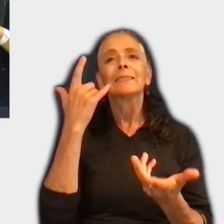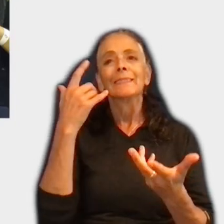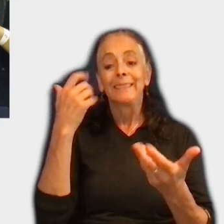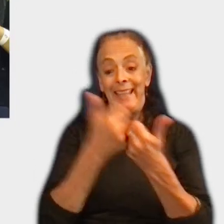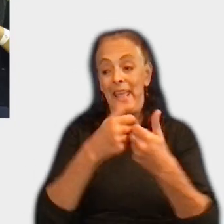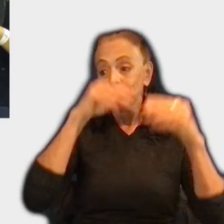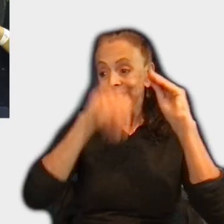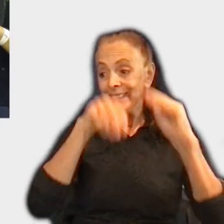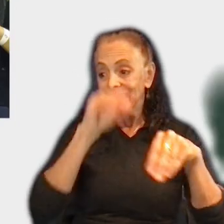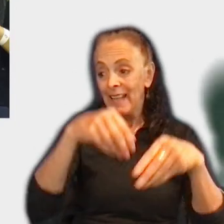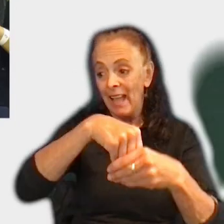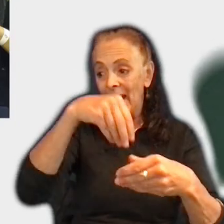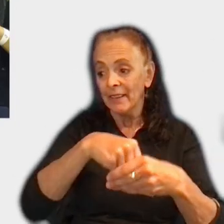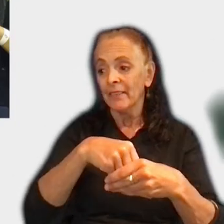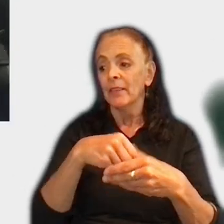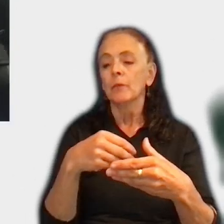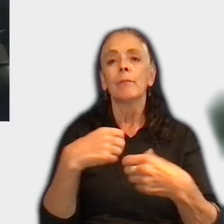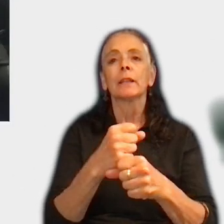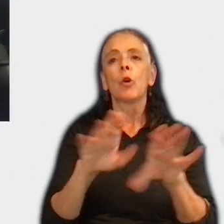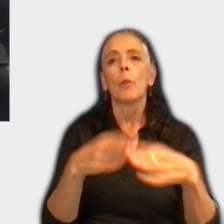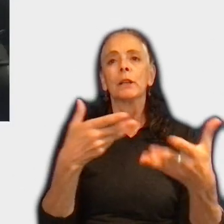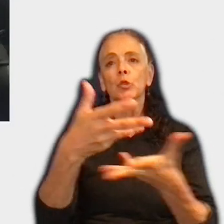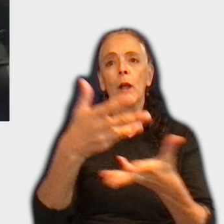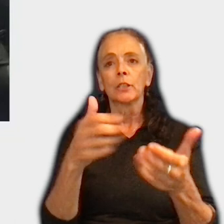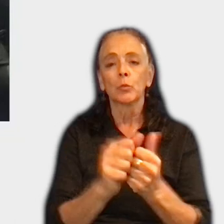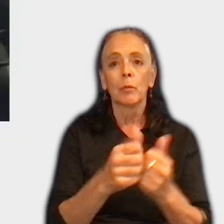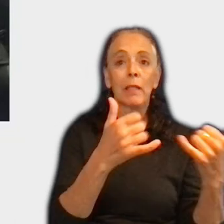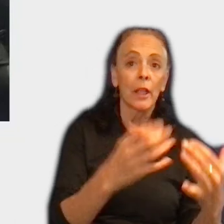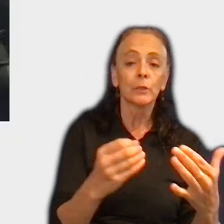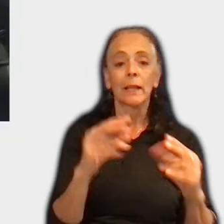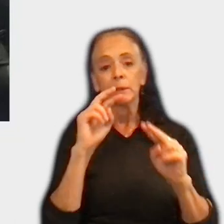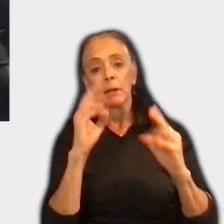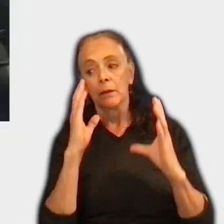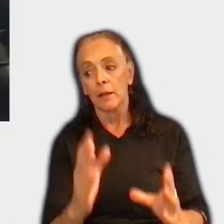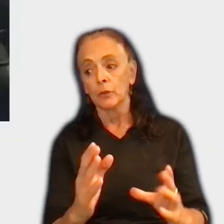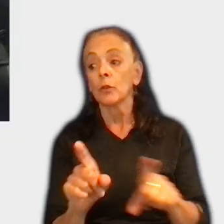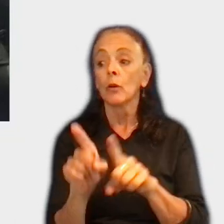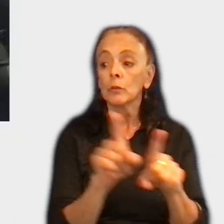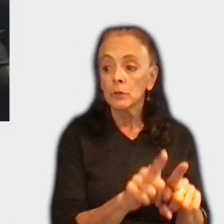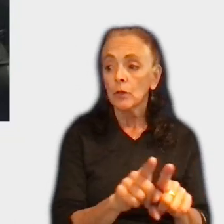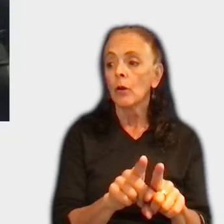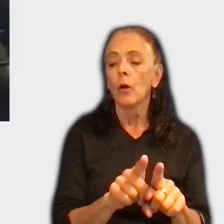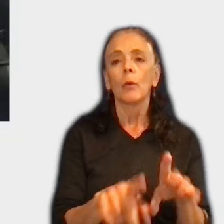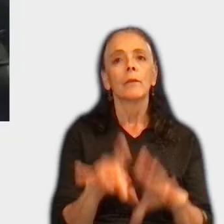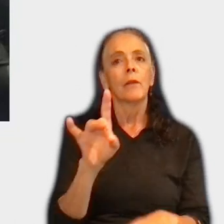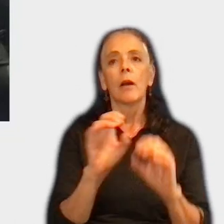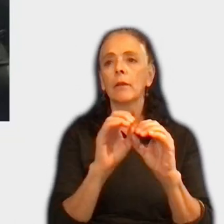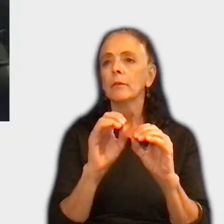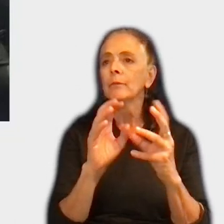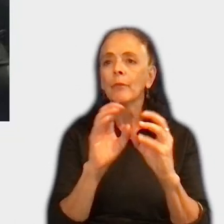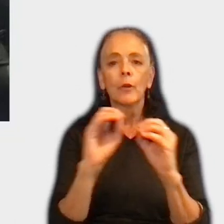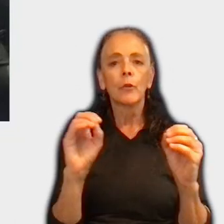interaction with players and spectators. And also with this arcade cabinet will be create some no edge